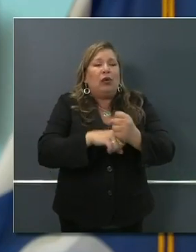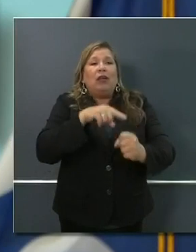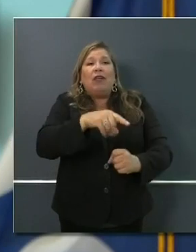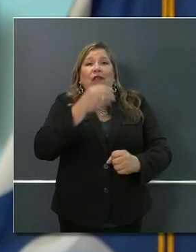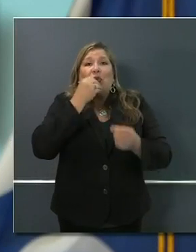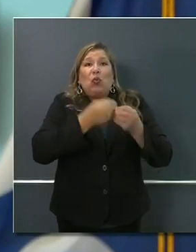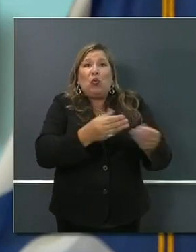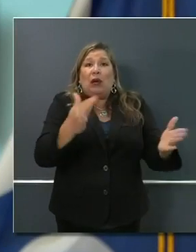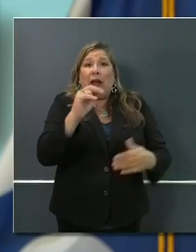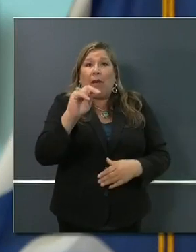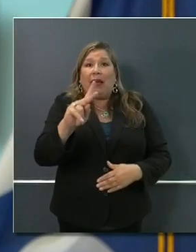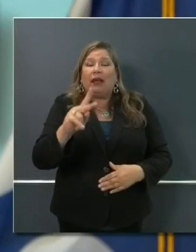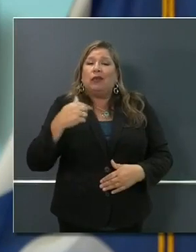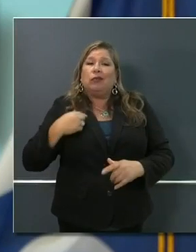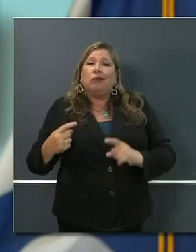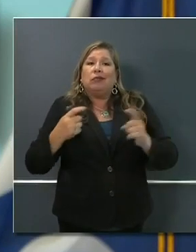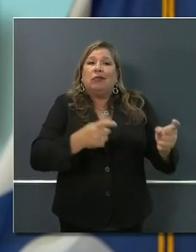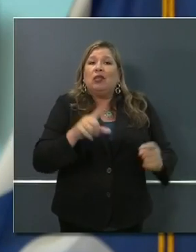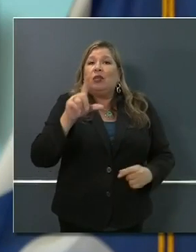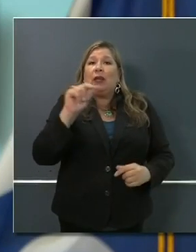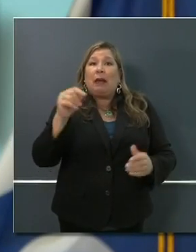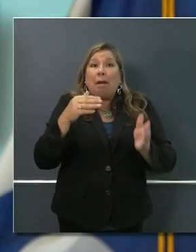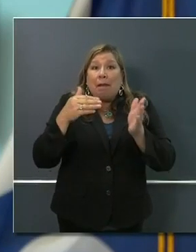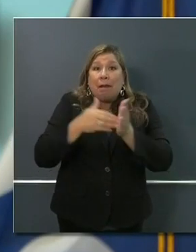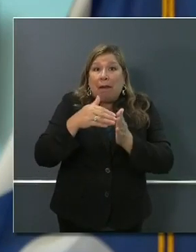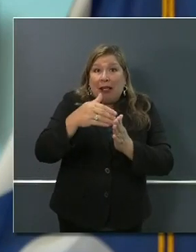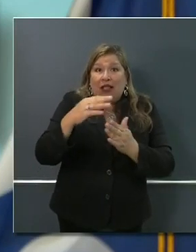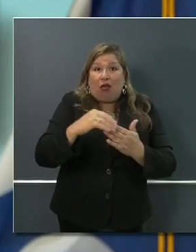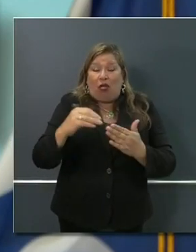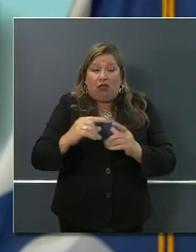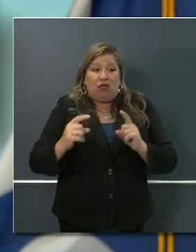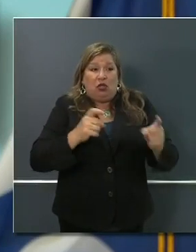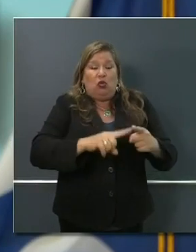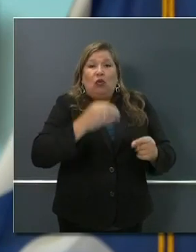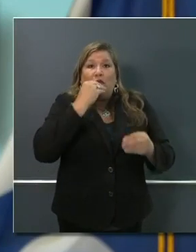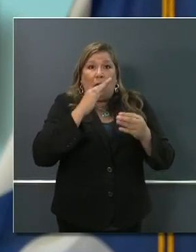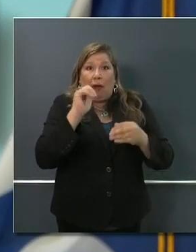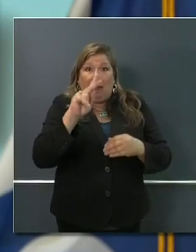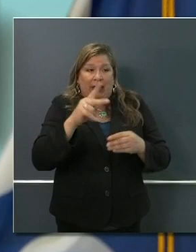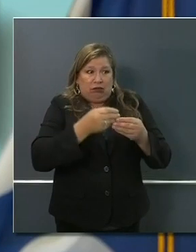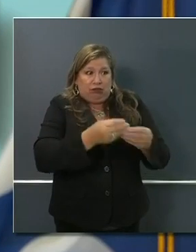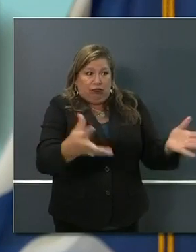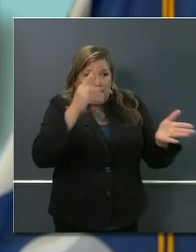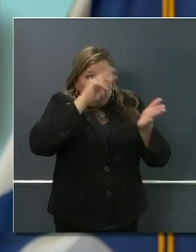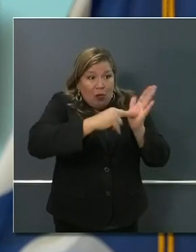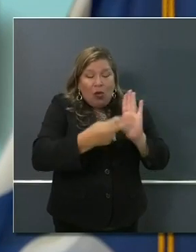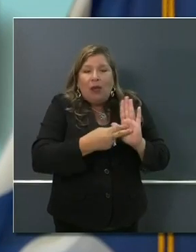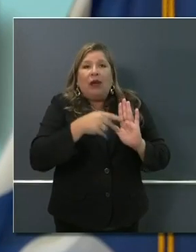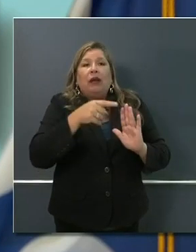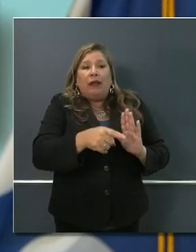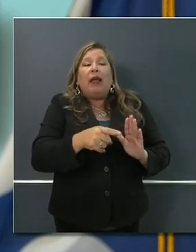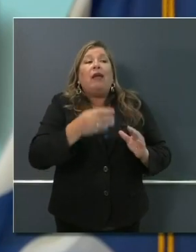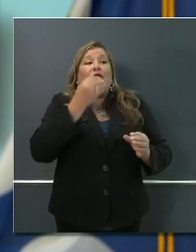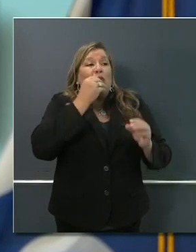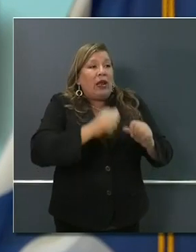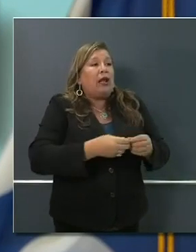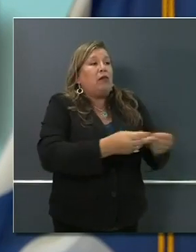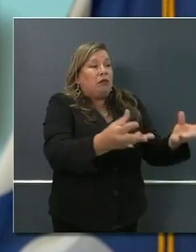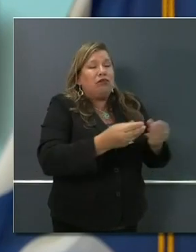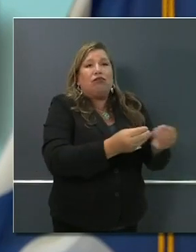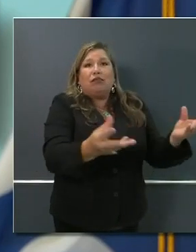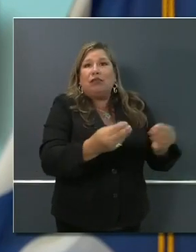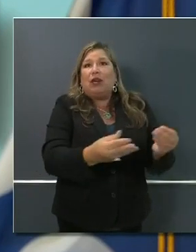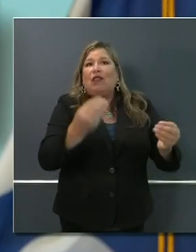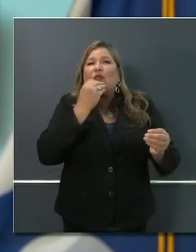million of an emergency grant to our food banks to enhance and advance our efforts in terms of providing these food